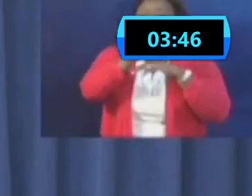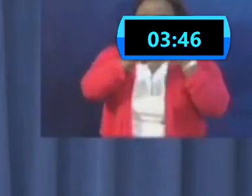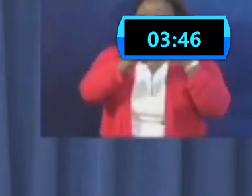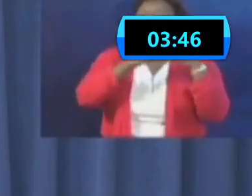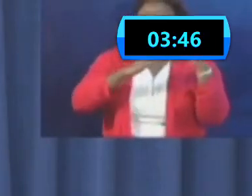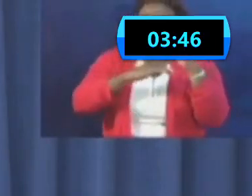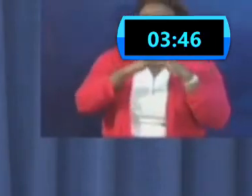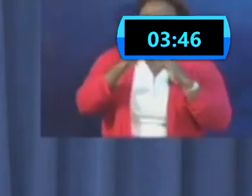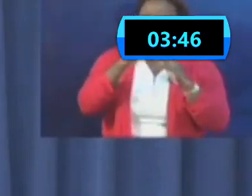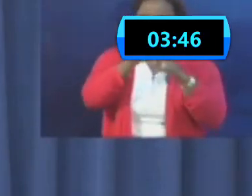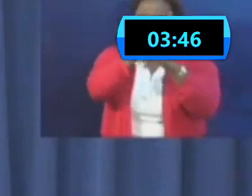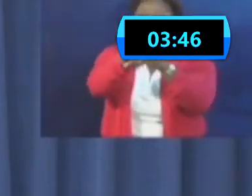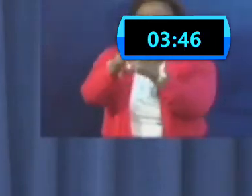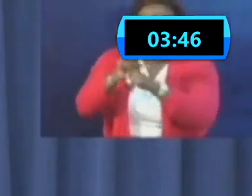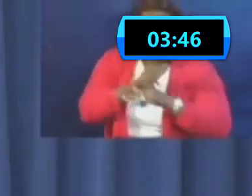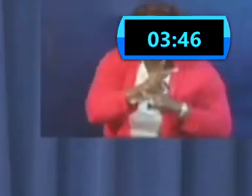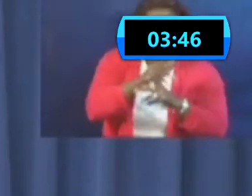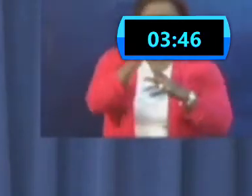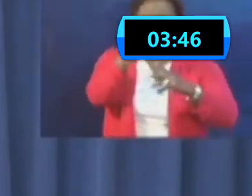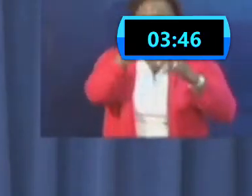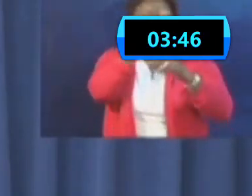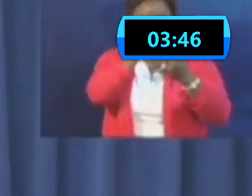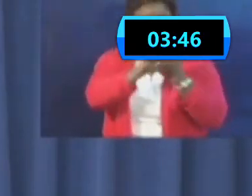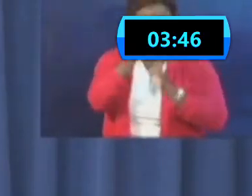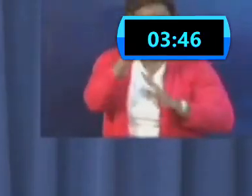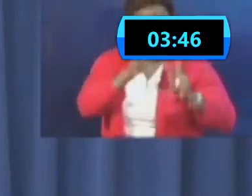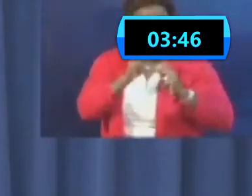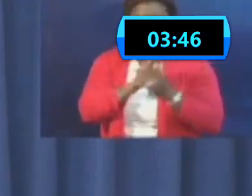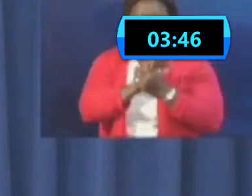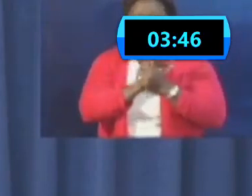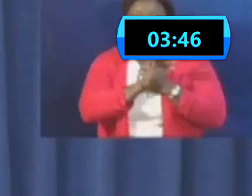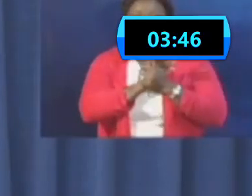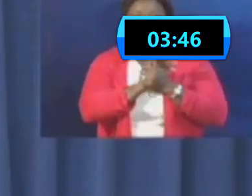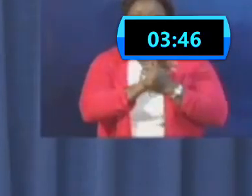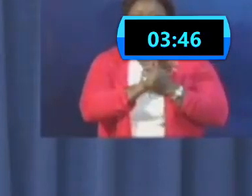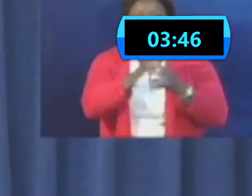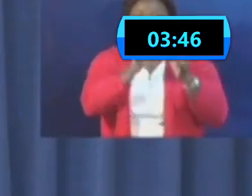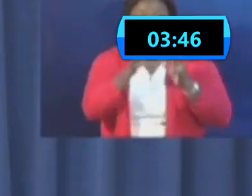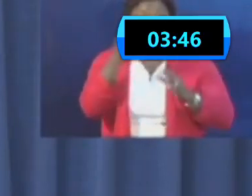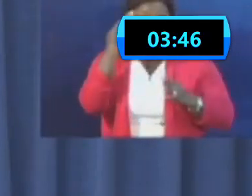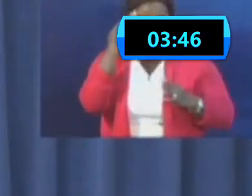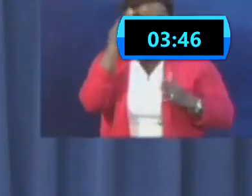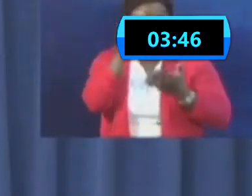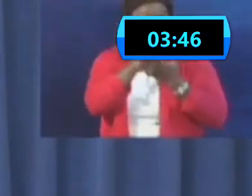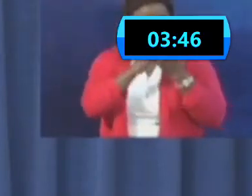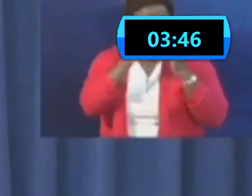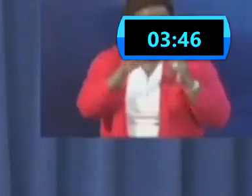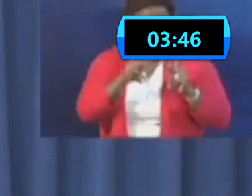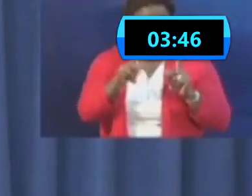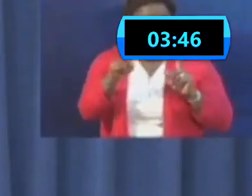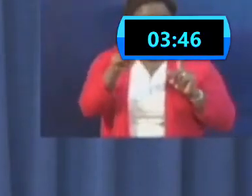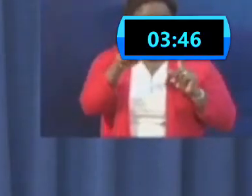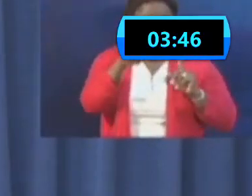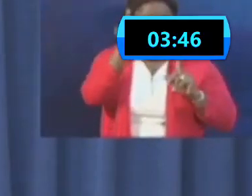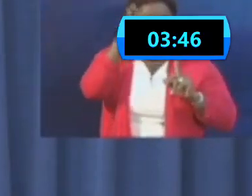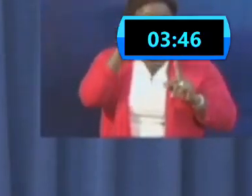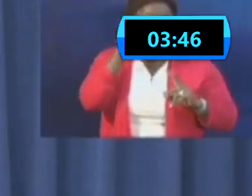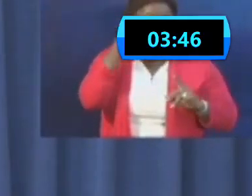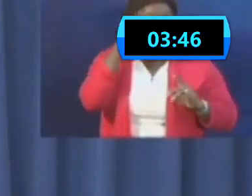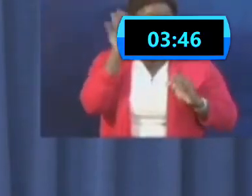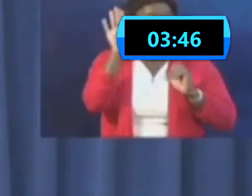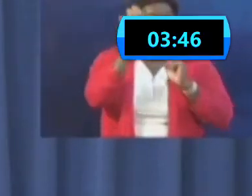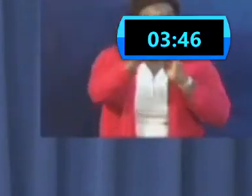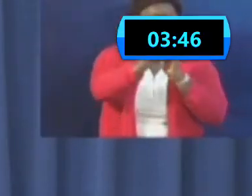said, if that is the condition, then if you know somebody who is supposed to be at home to protect all of us